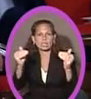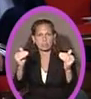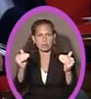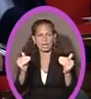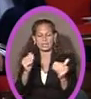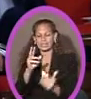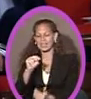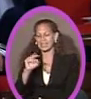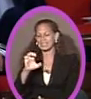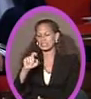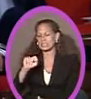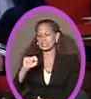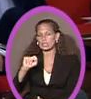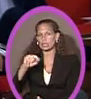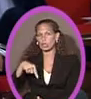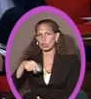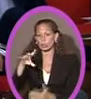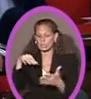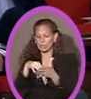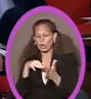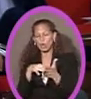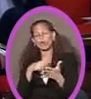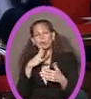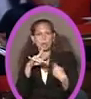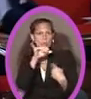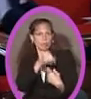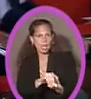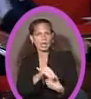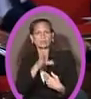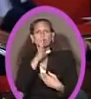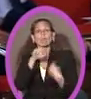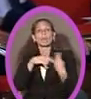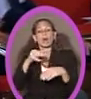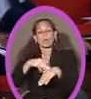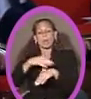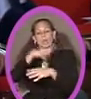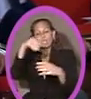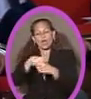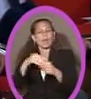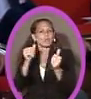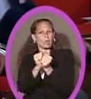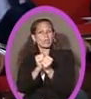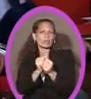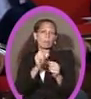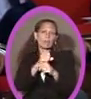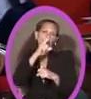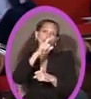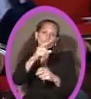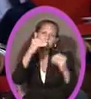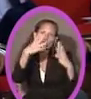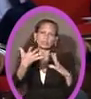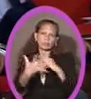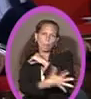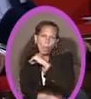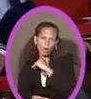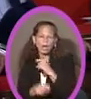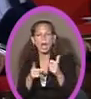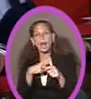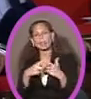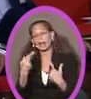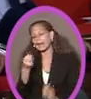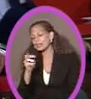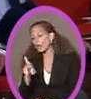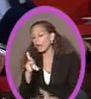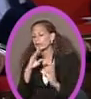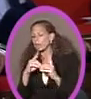the NCTQ study, or a reference to it that shows how Miami participates in impoverishing its teachers, and letters from your HR department